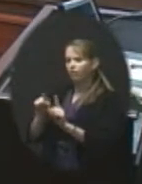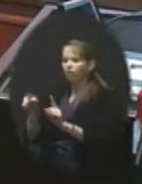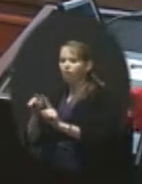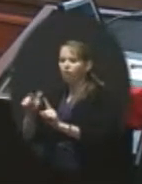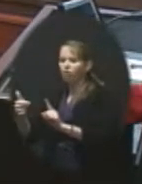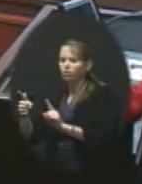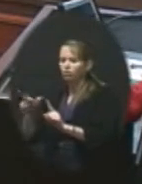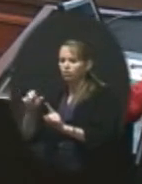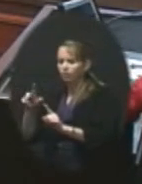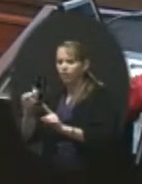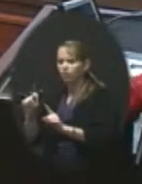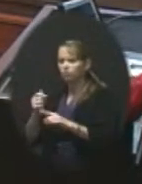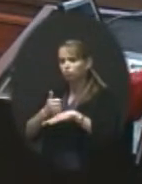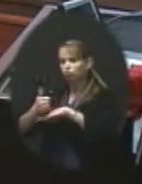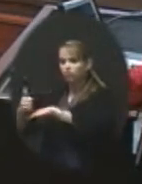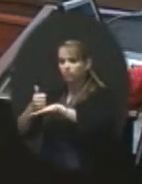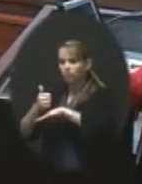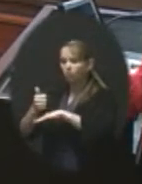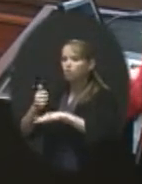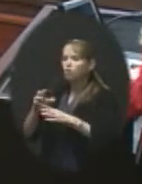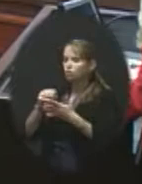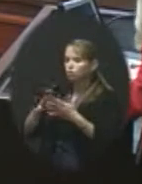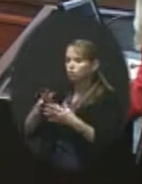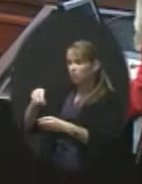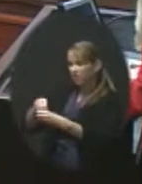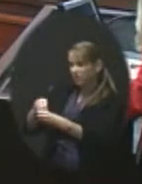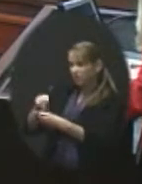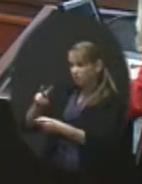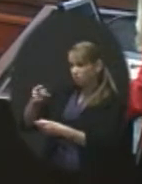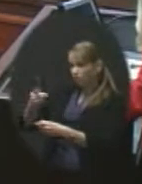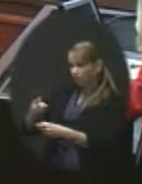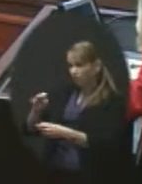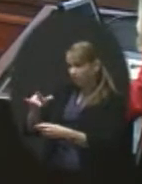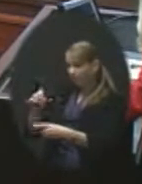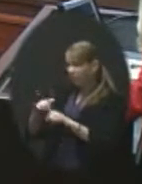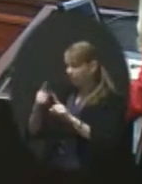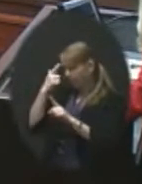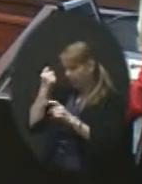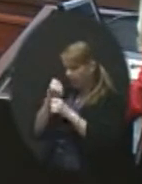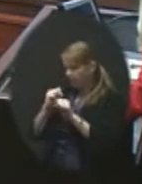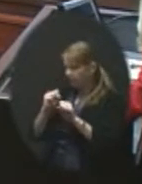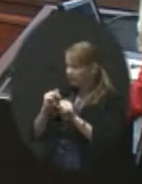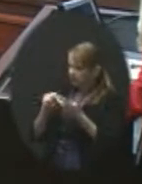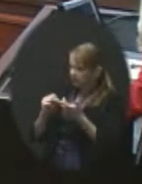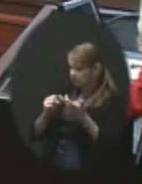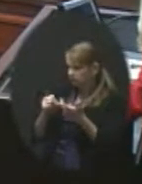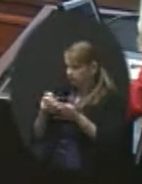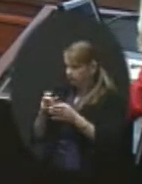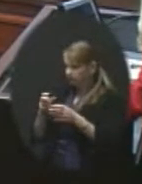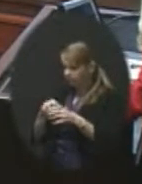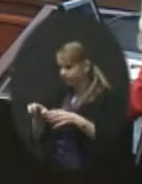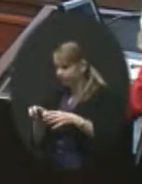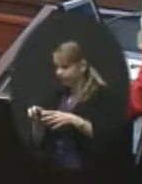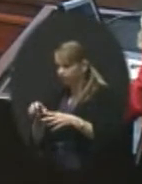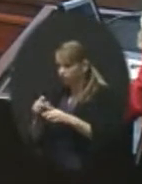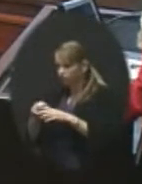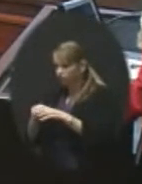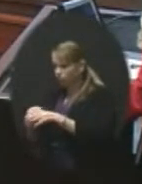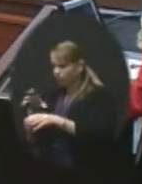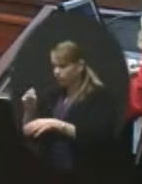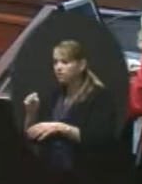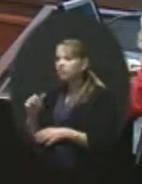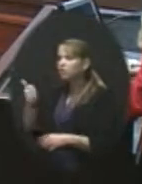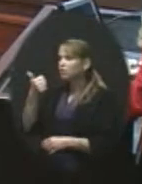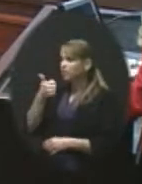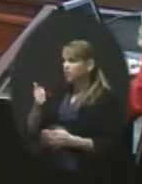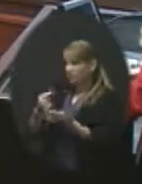within the two and a half miles but because of safety concerns. Was there any discussion about whether we would have a variance for any transportation for any of those